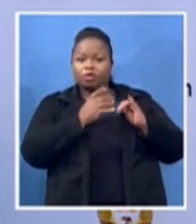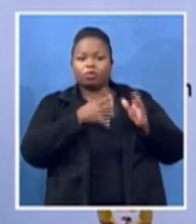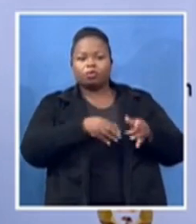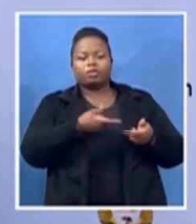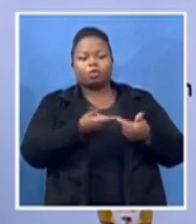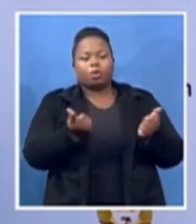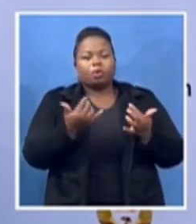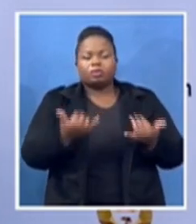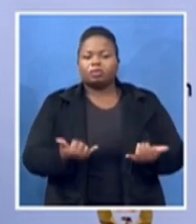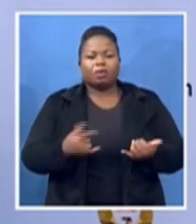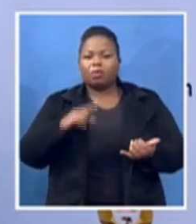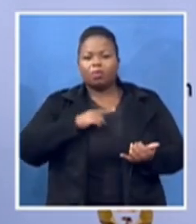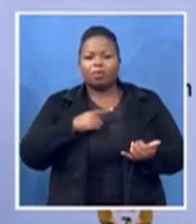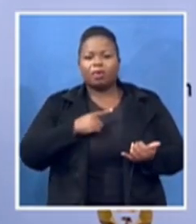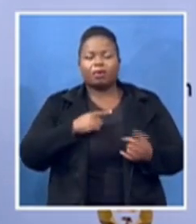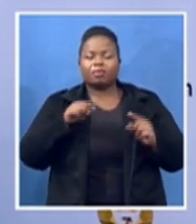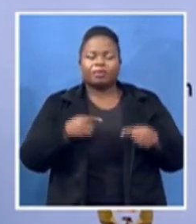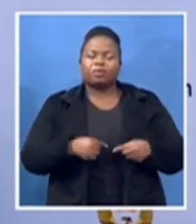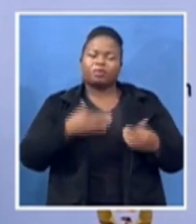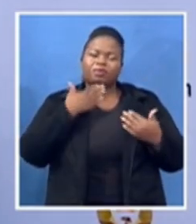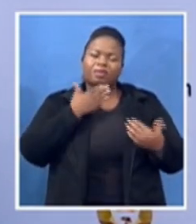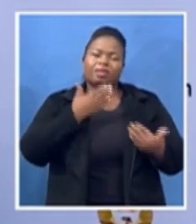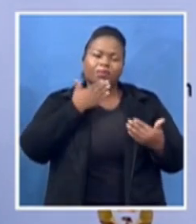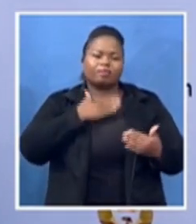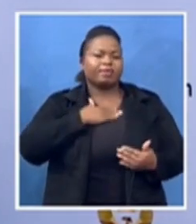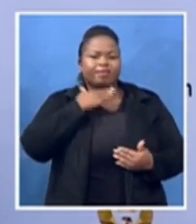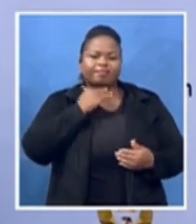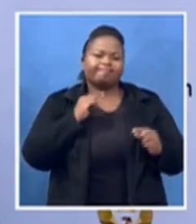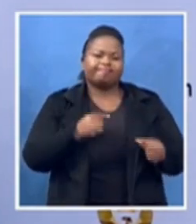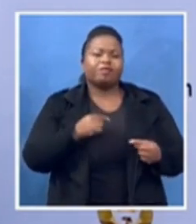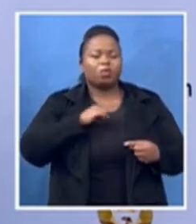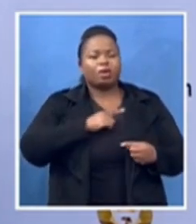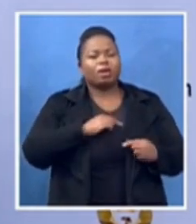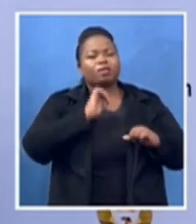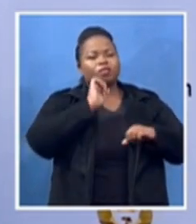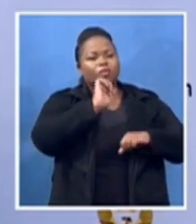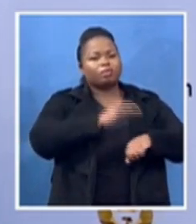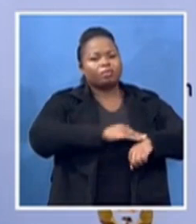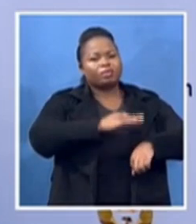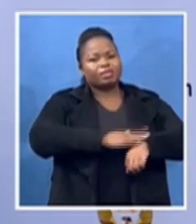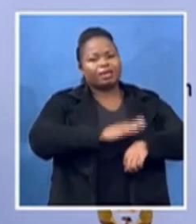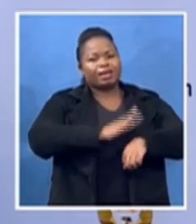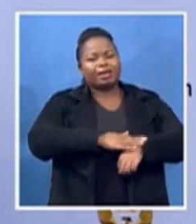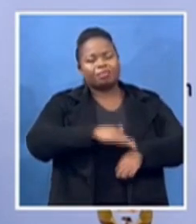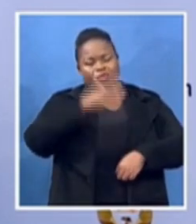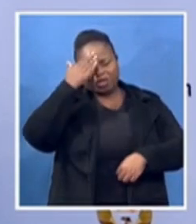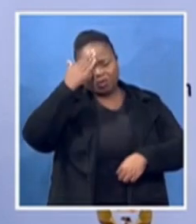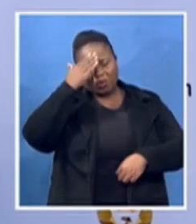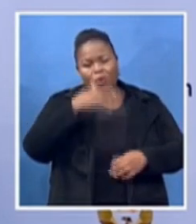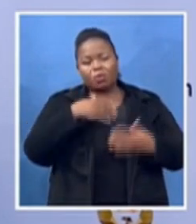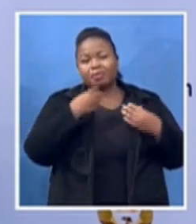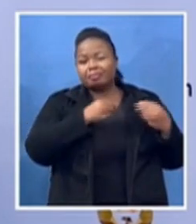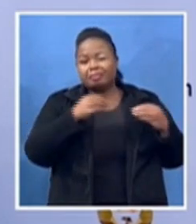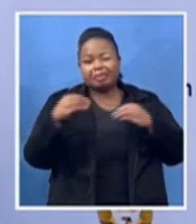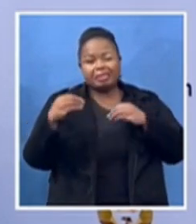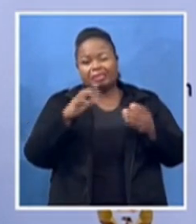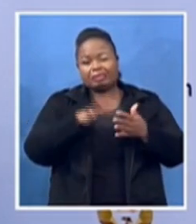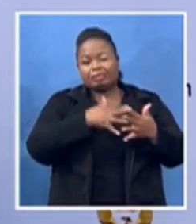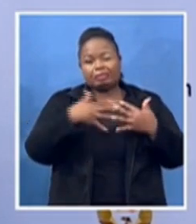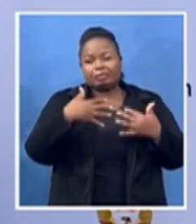for making time in spite of your tight schedule we welcome you to launch this campaign